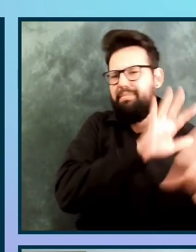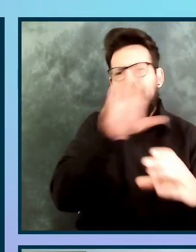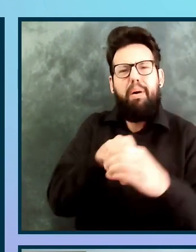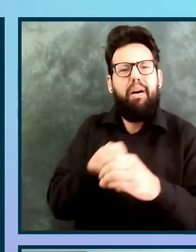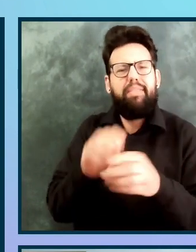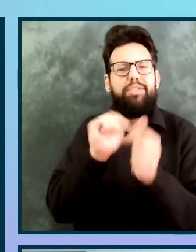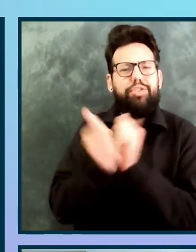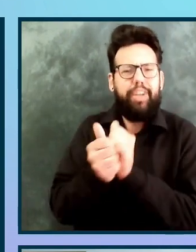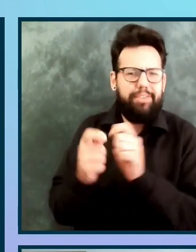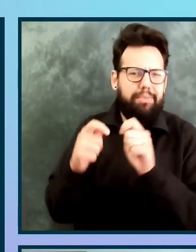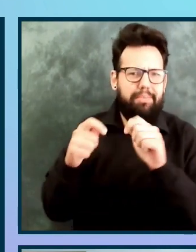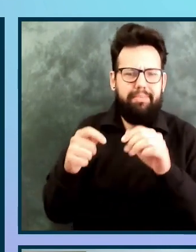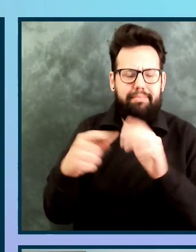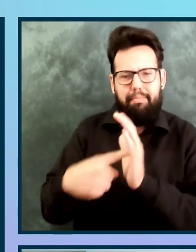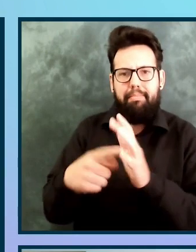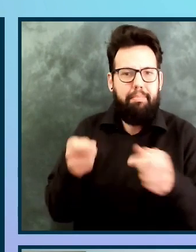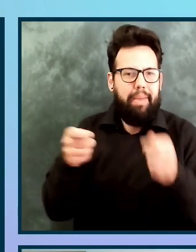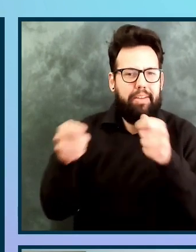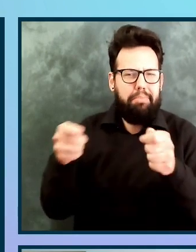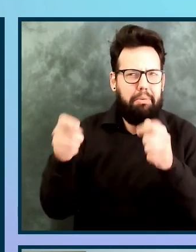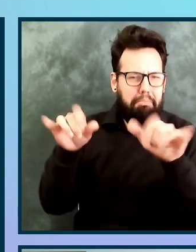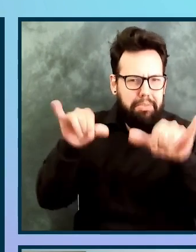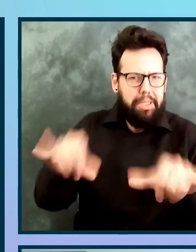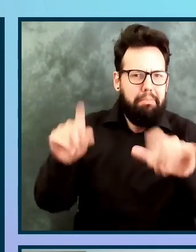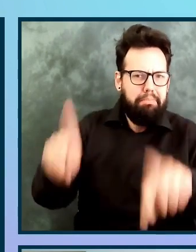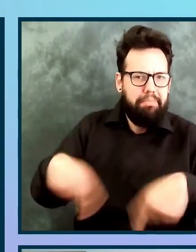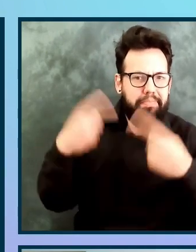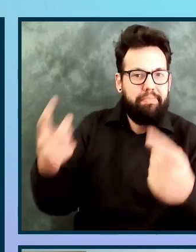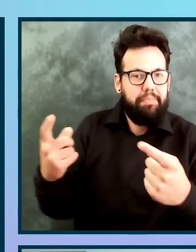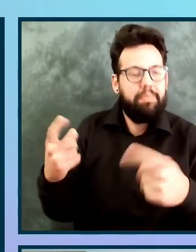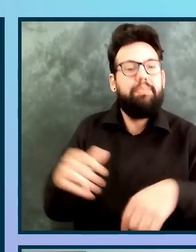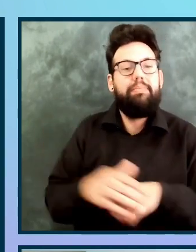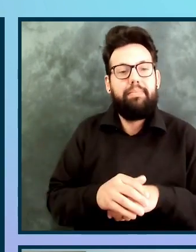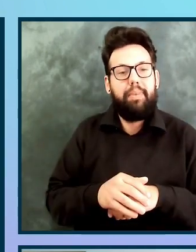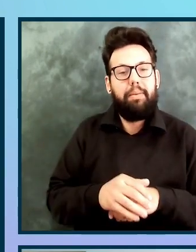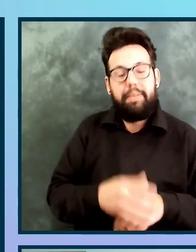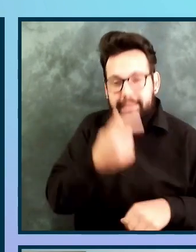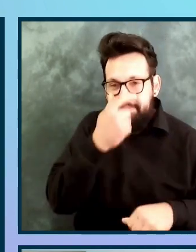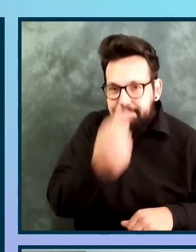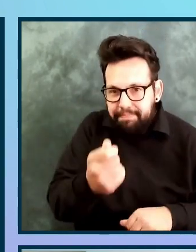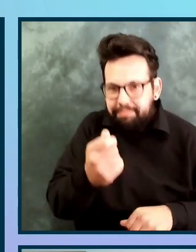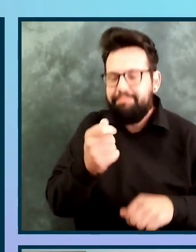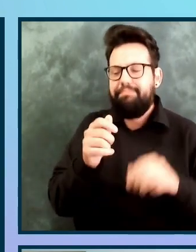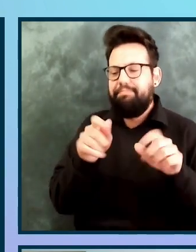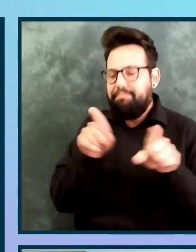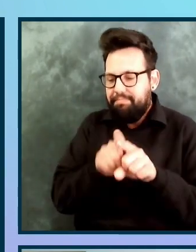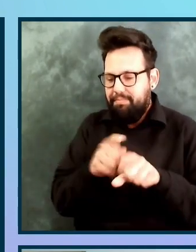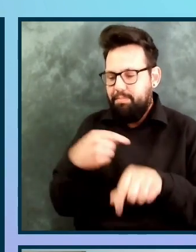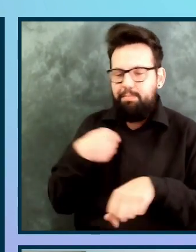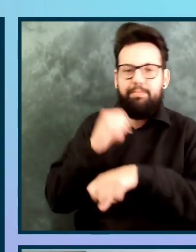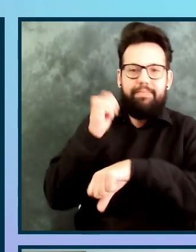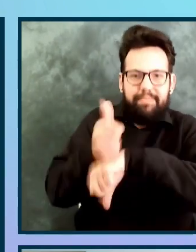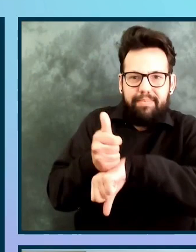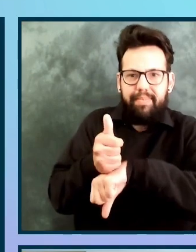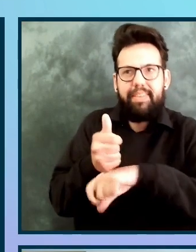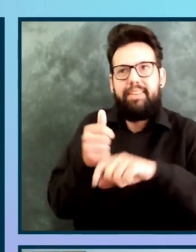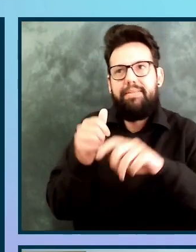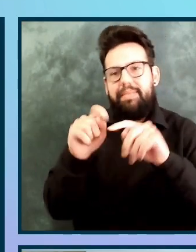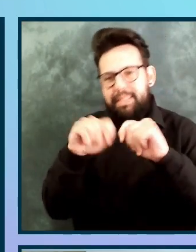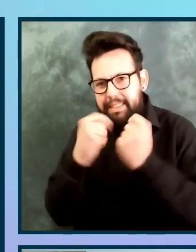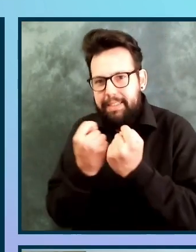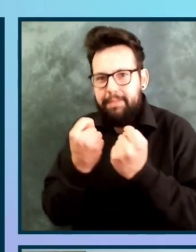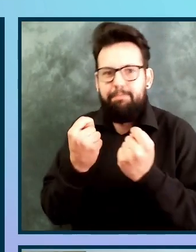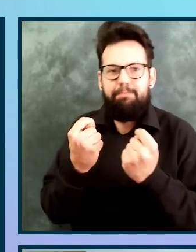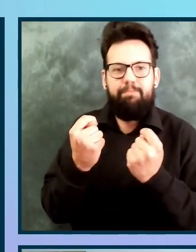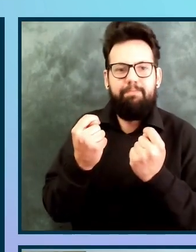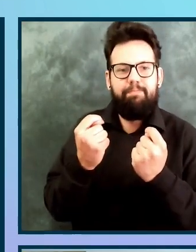not gone away. But the check becomes very interesting because my thought immediately goes to, you know what I'll do? I'll